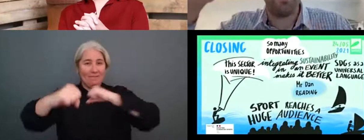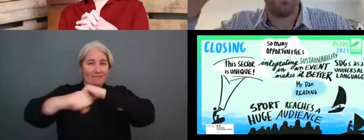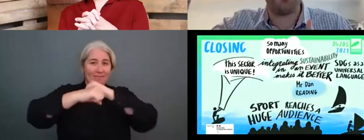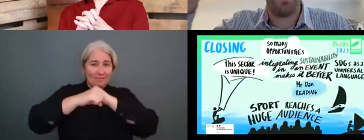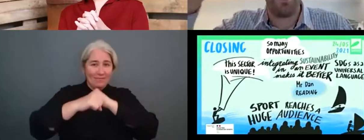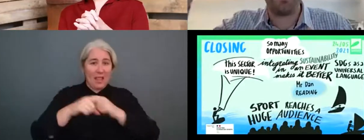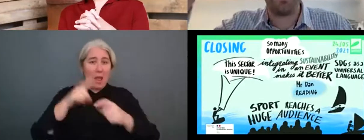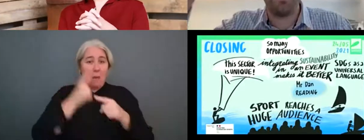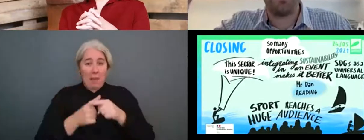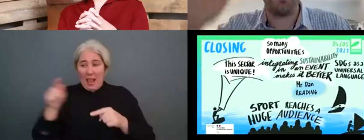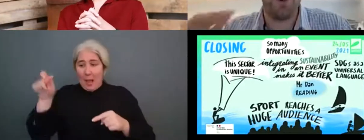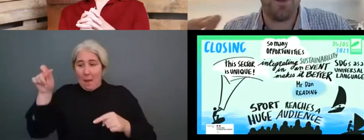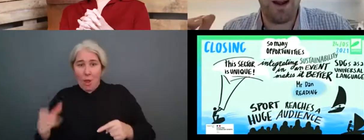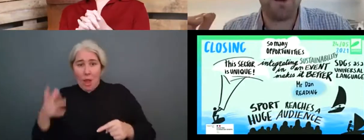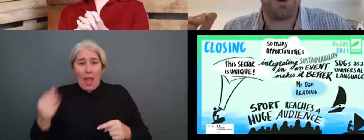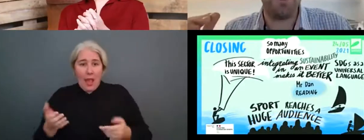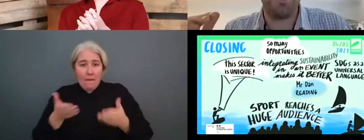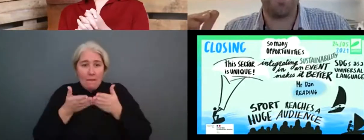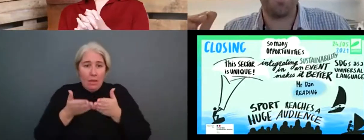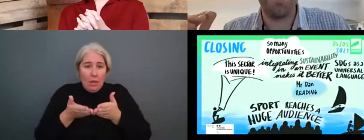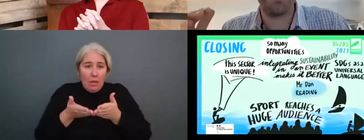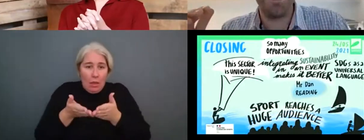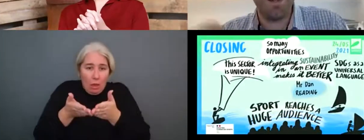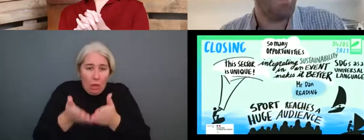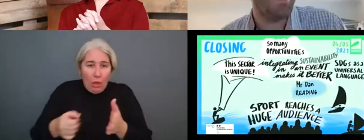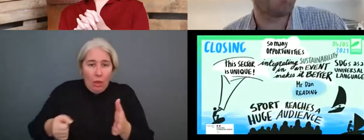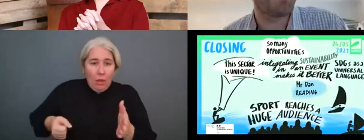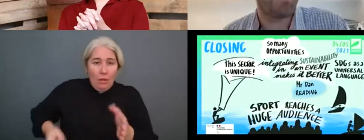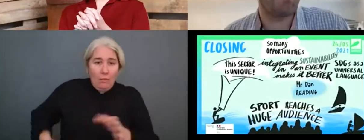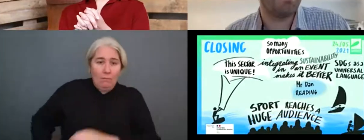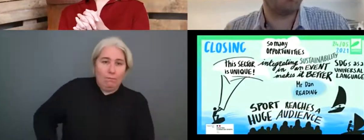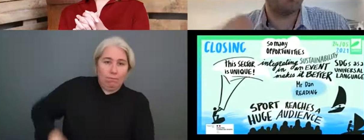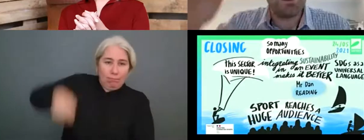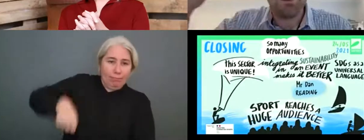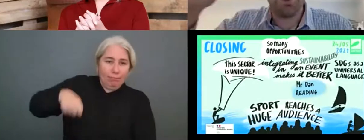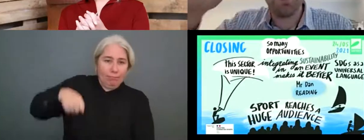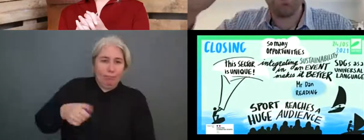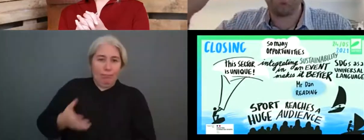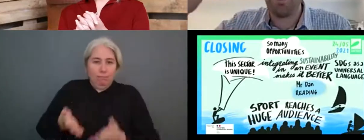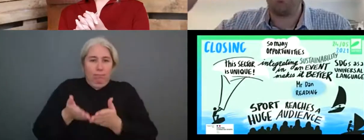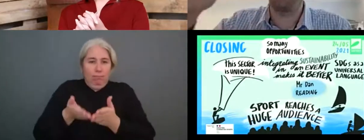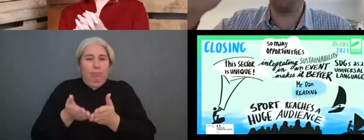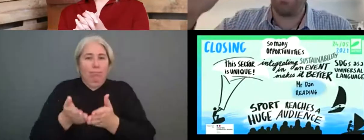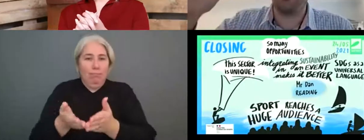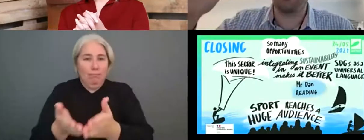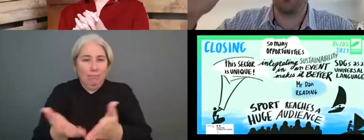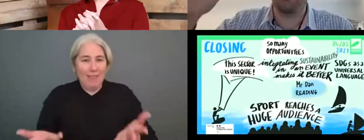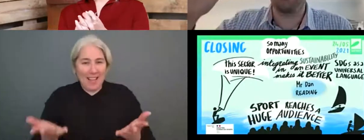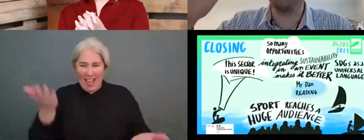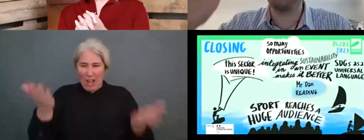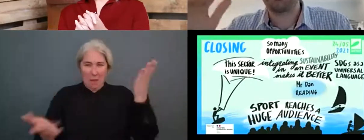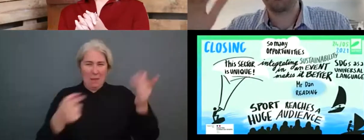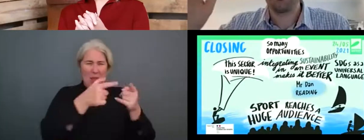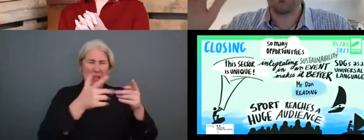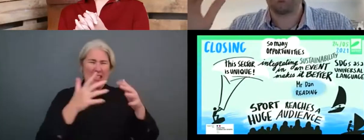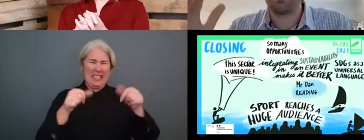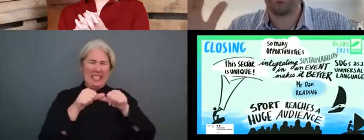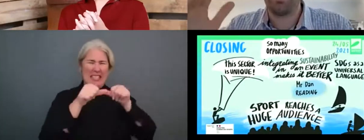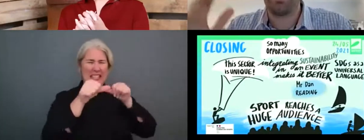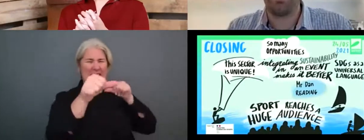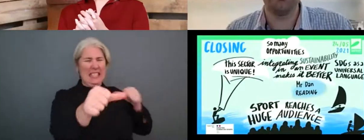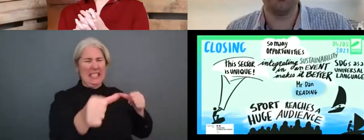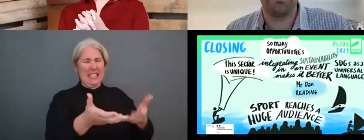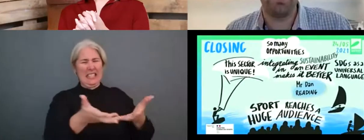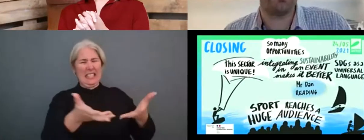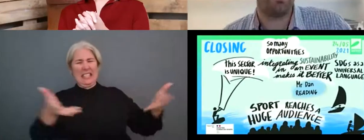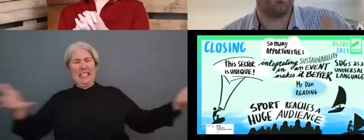there's a bit of a difference. And by the way, I've got a 40 year old dinghy. And so you've got to work out where the kind of, you know,